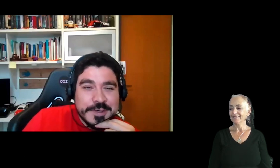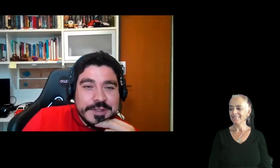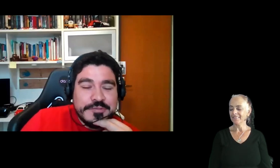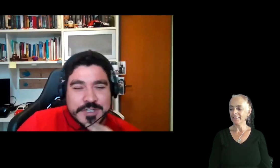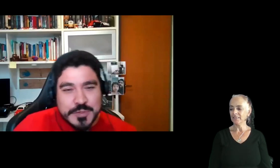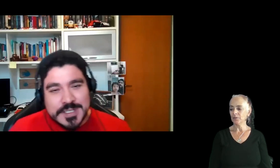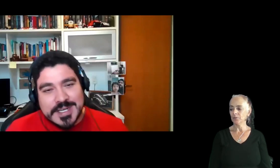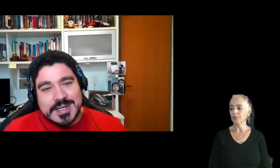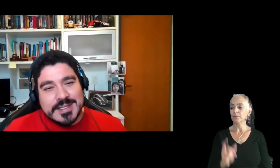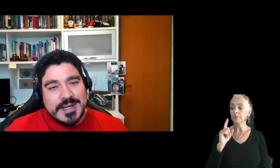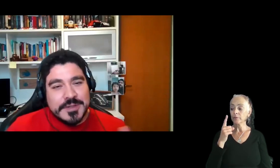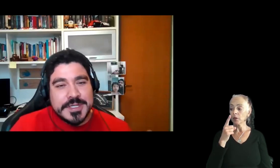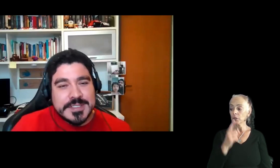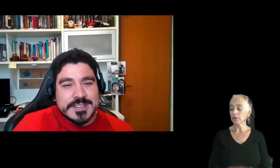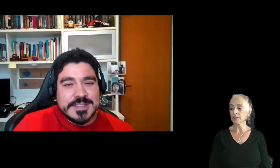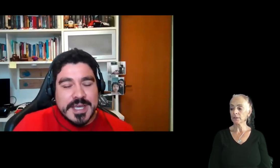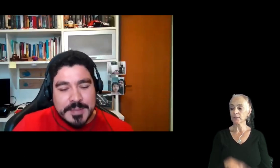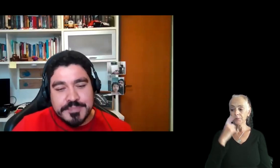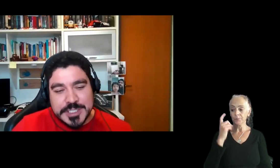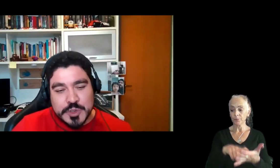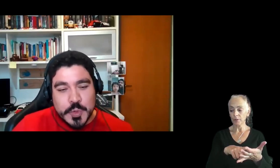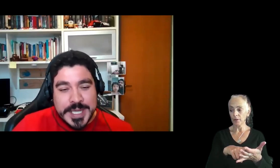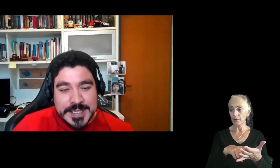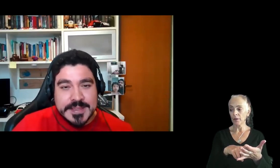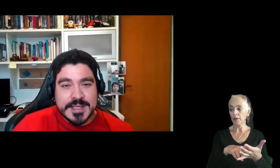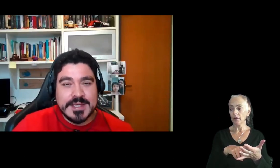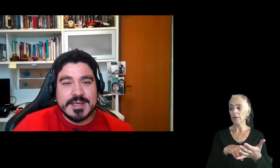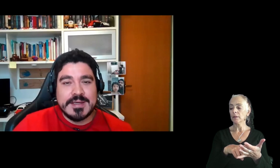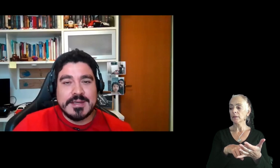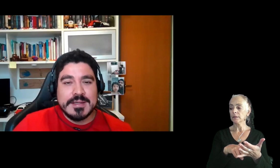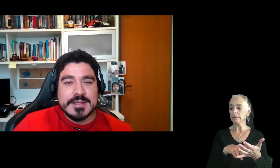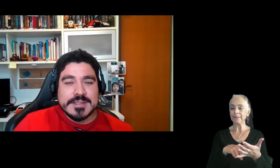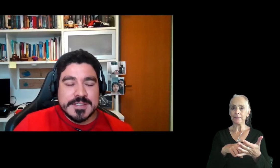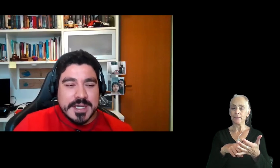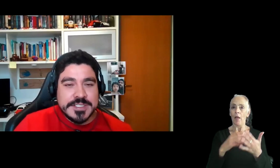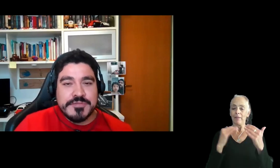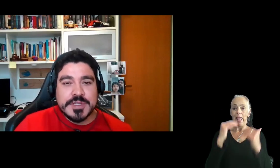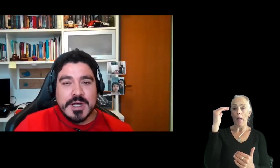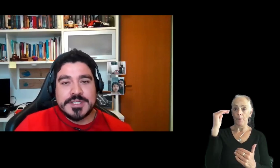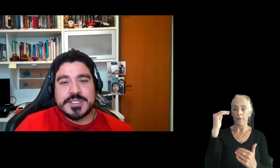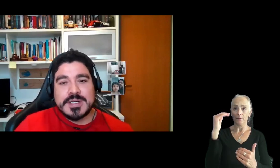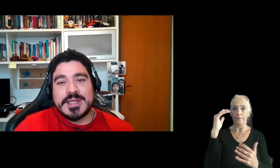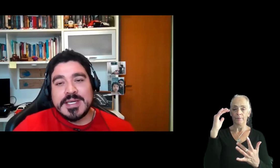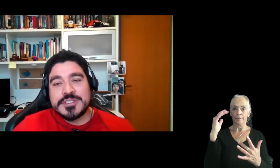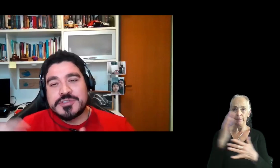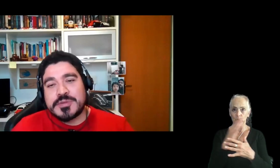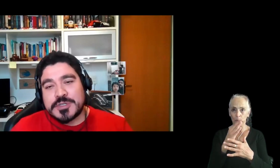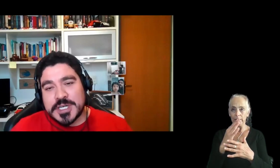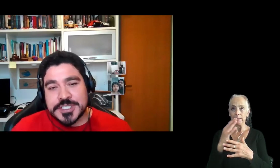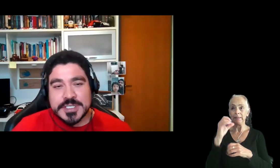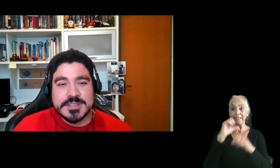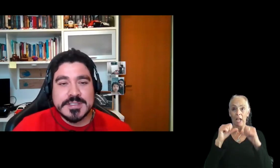the first one that I, that I noticed is the gap between the scientific knowledge and the